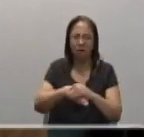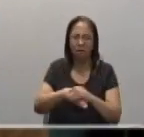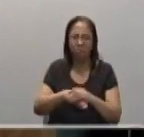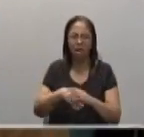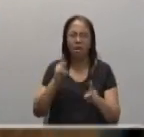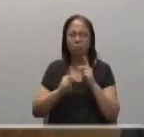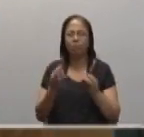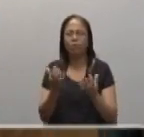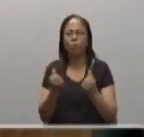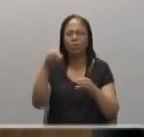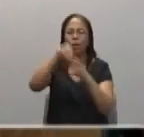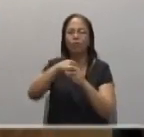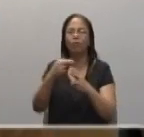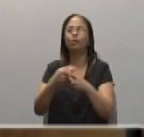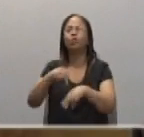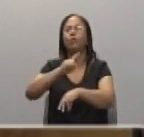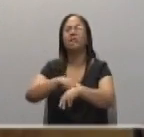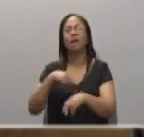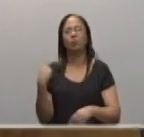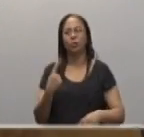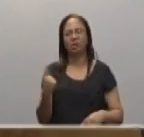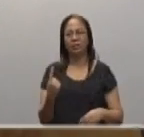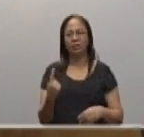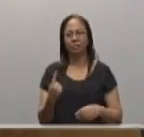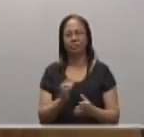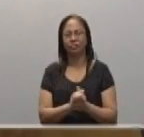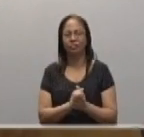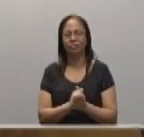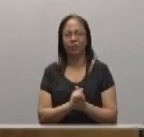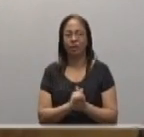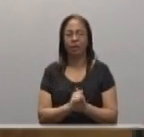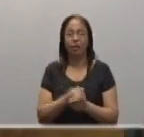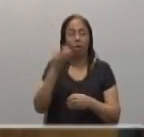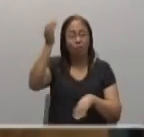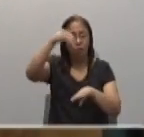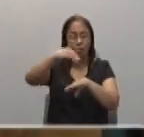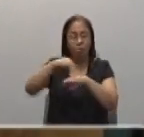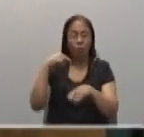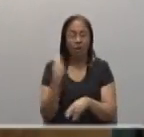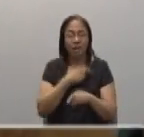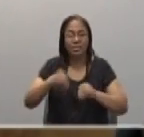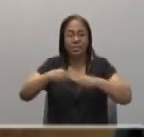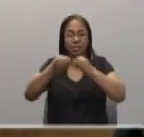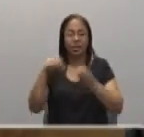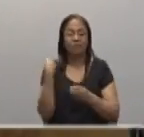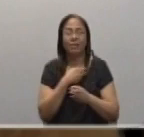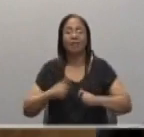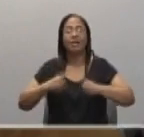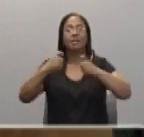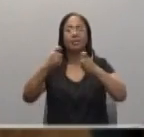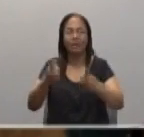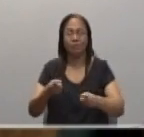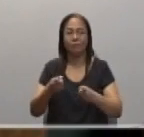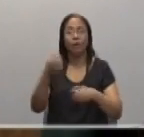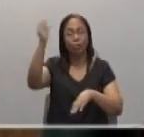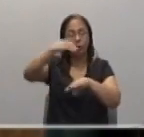So, but because vocation are a gift from heaven, because vocation is a call